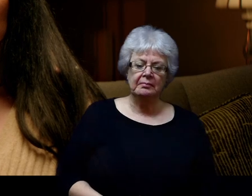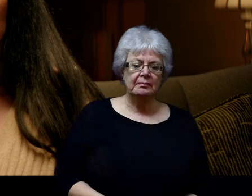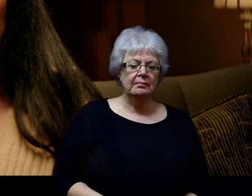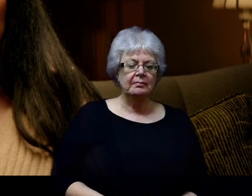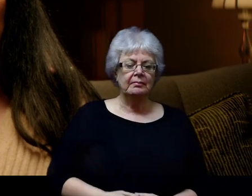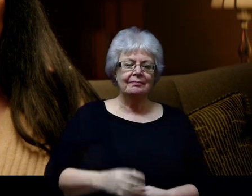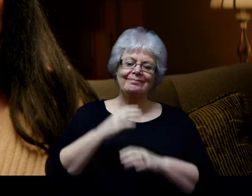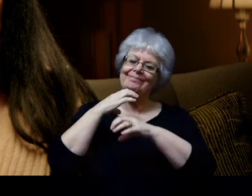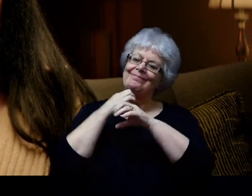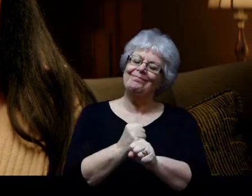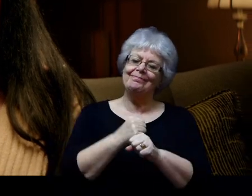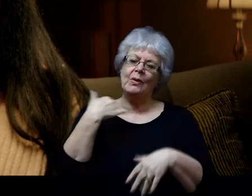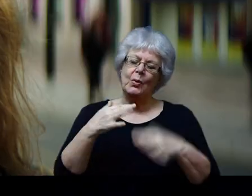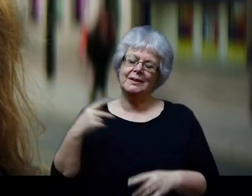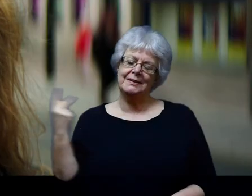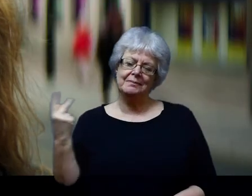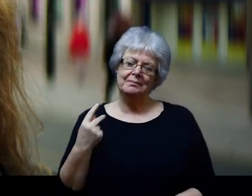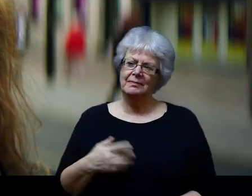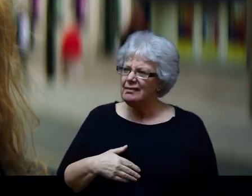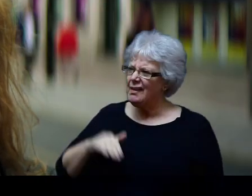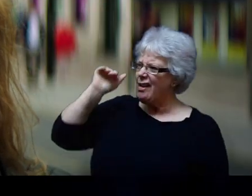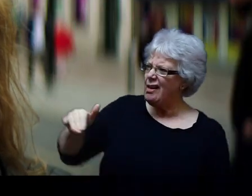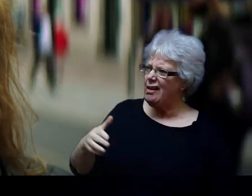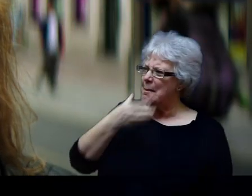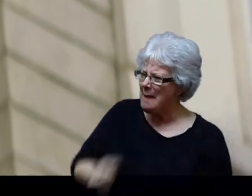Hate hurts us both. Hate